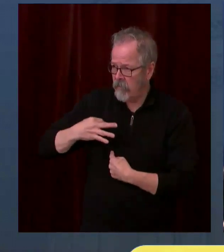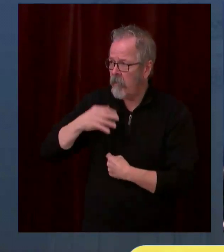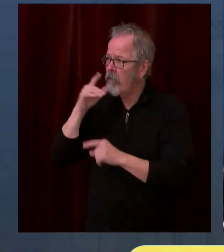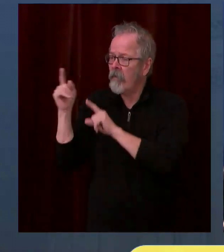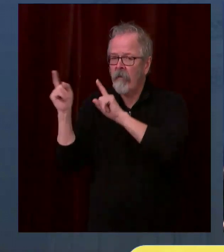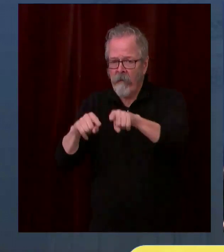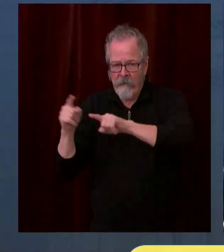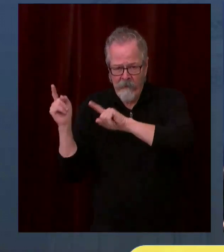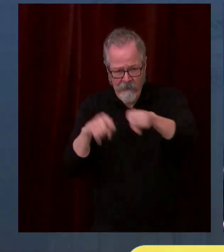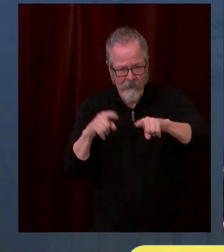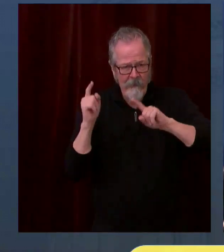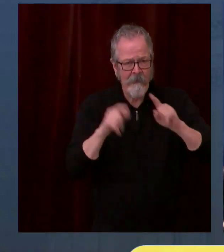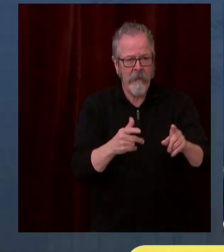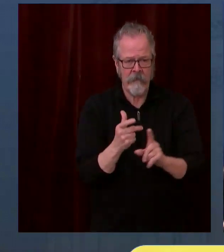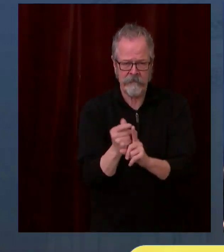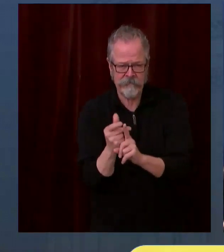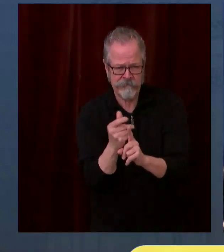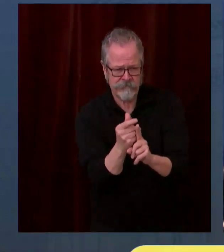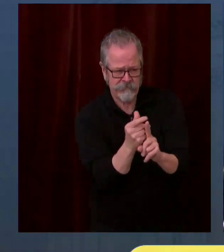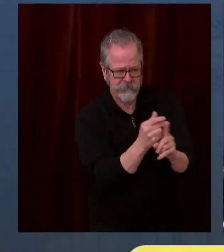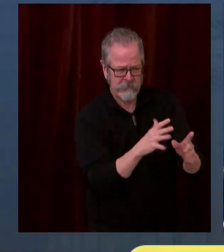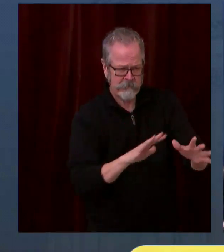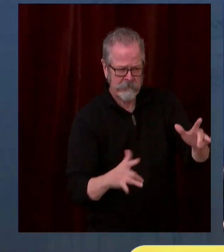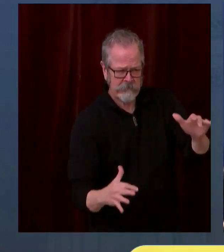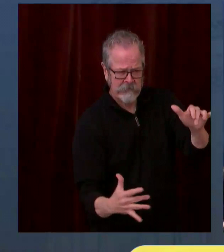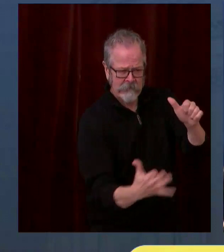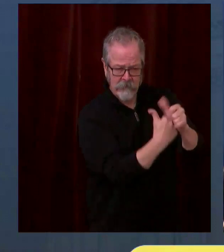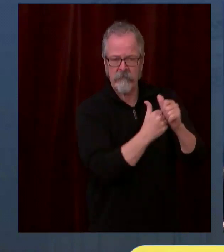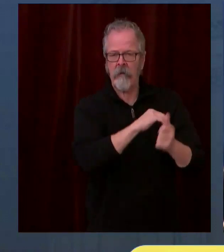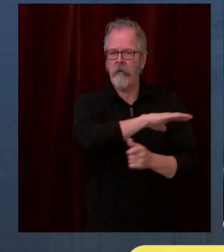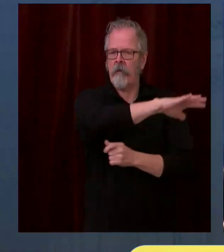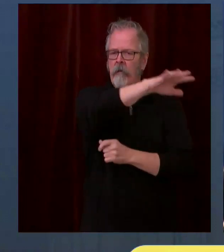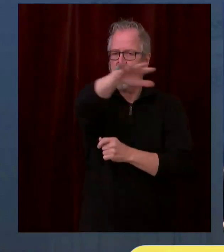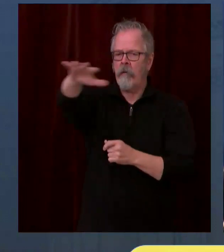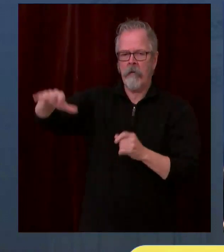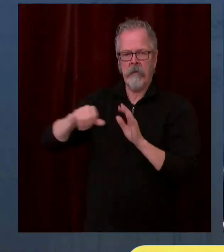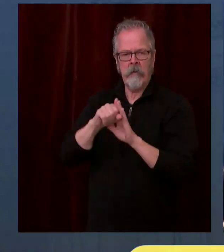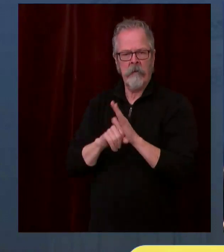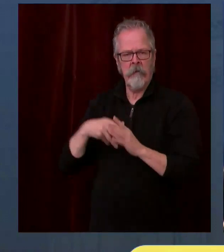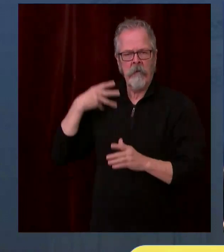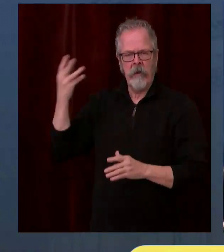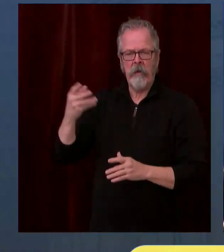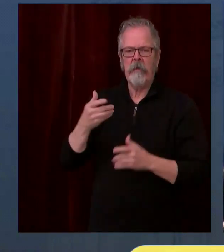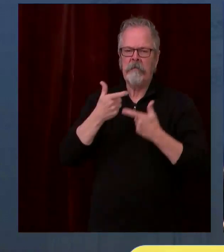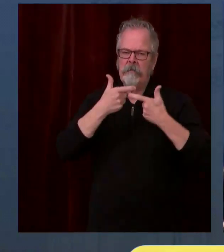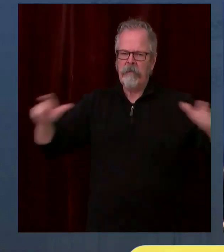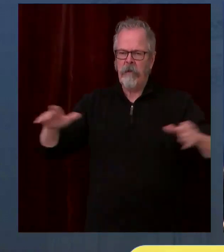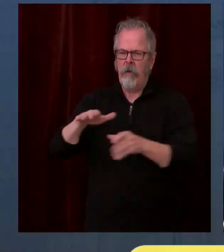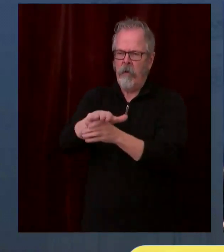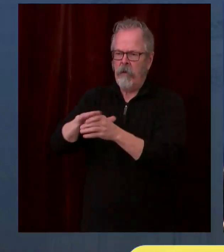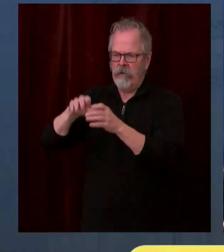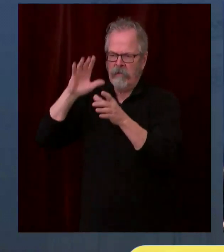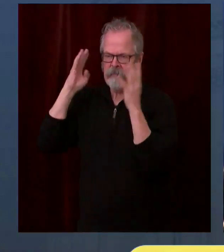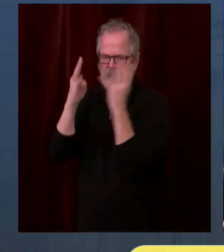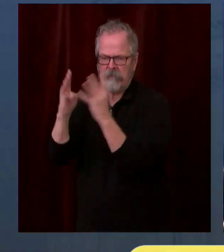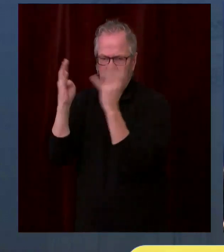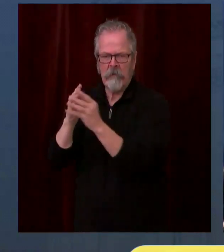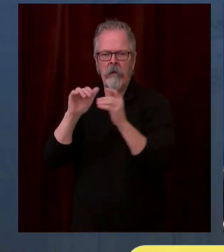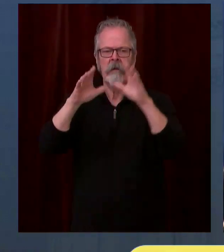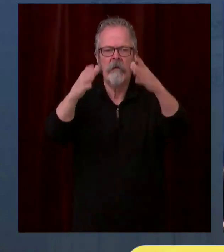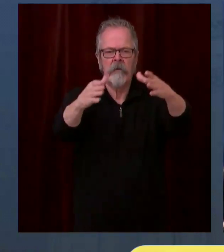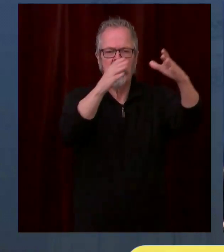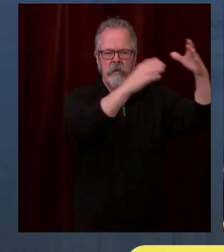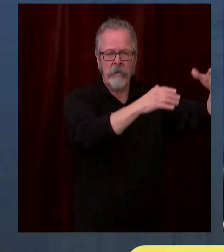mass vaccination sites. Specifically in this first tier, we are setting up the following sites that will begin